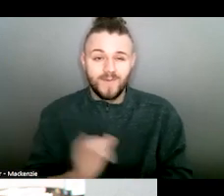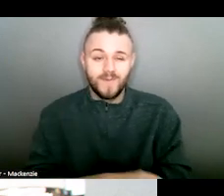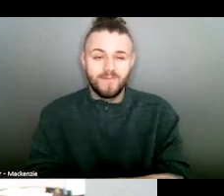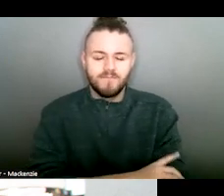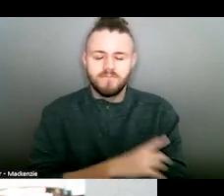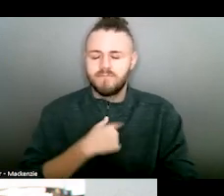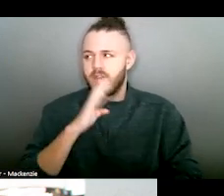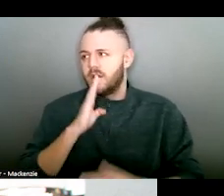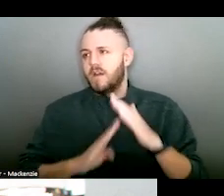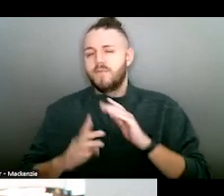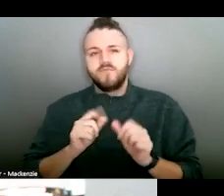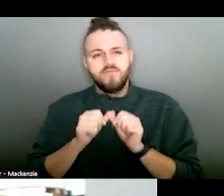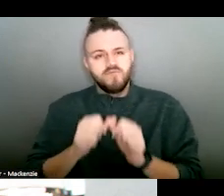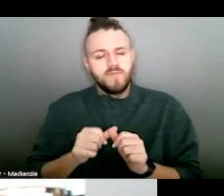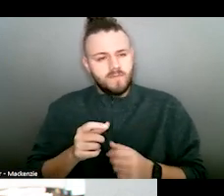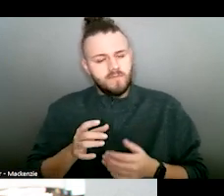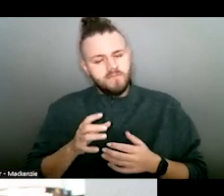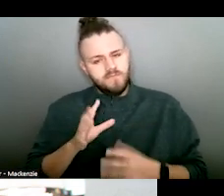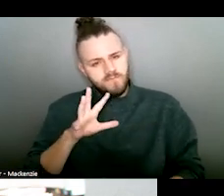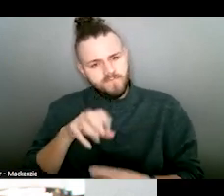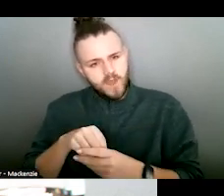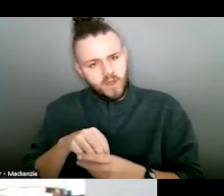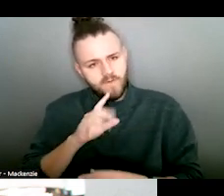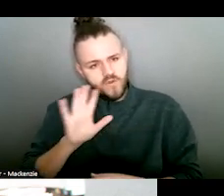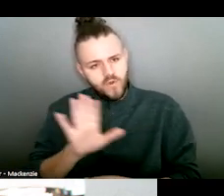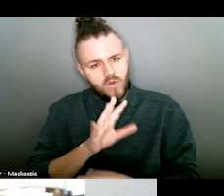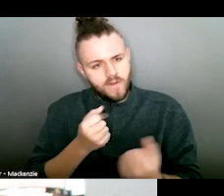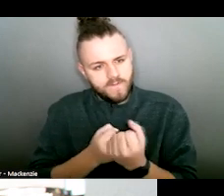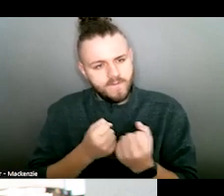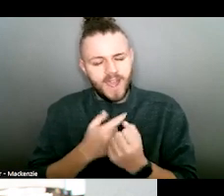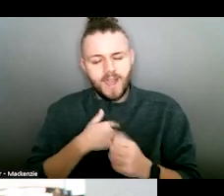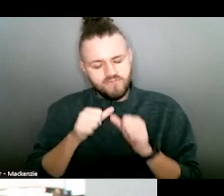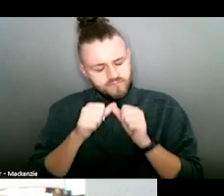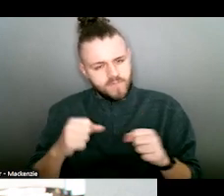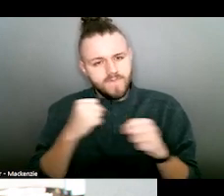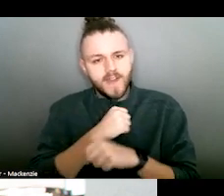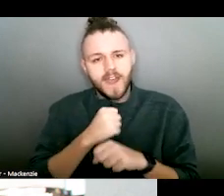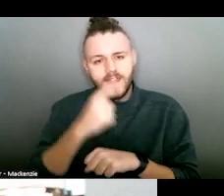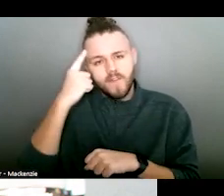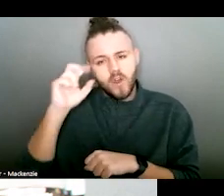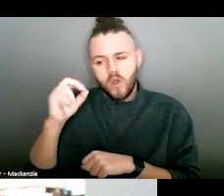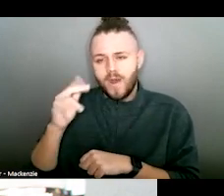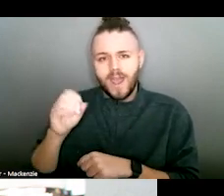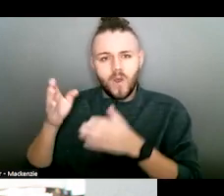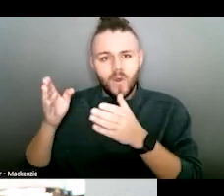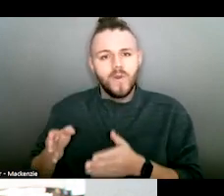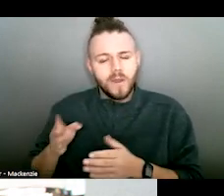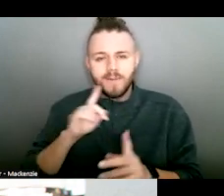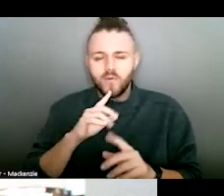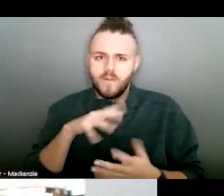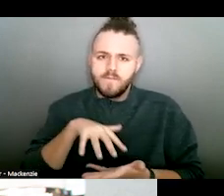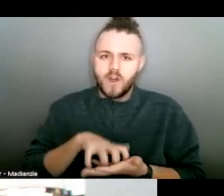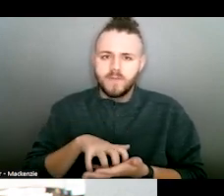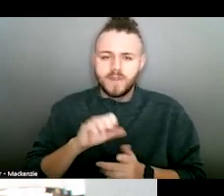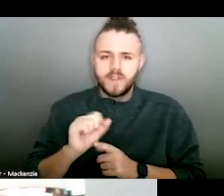I am humbled to continue to lend my voice to your efforts, and I will continue to fight for Ohioans in vulnerable situations.